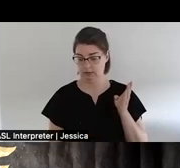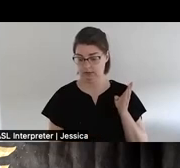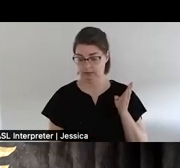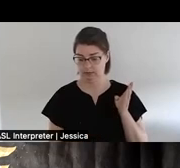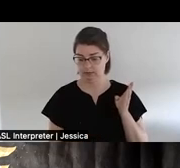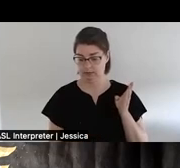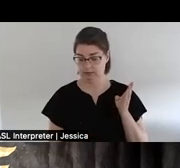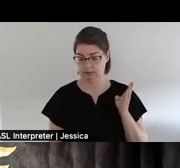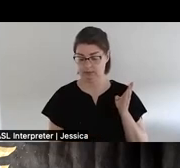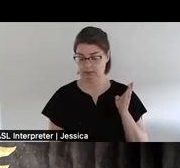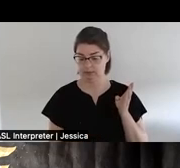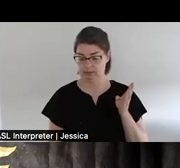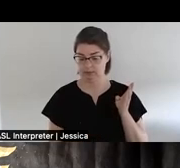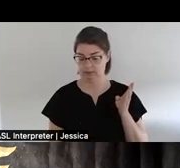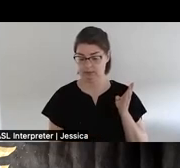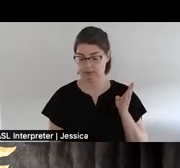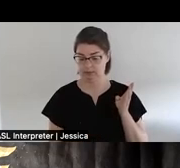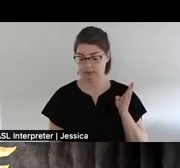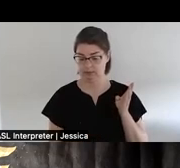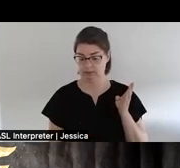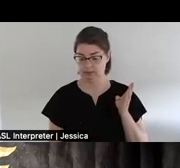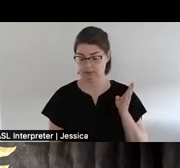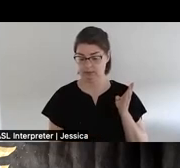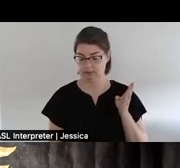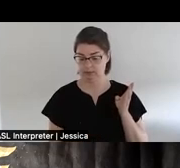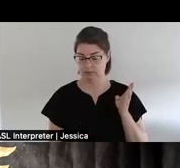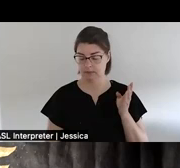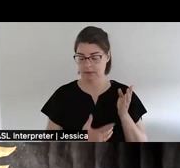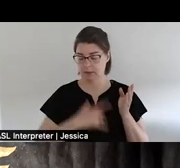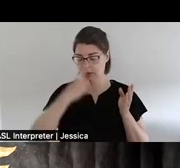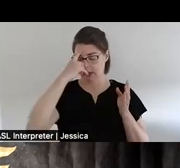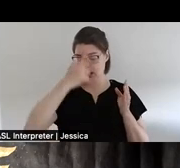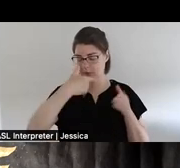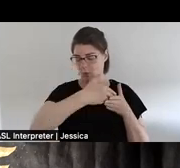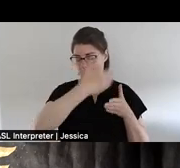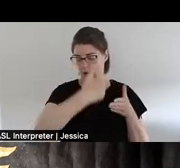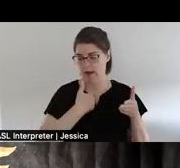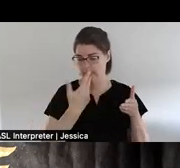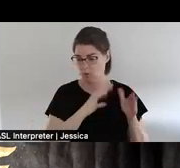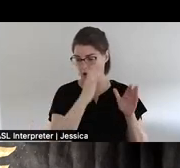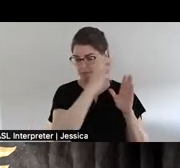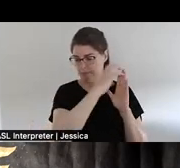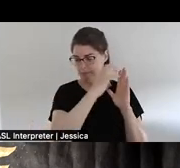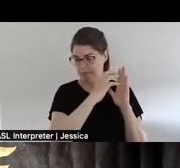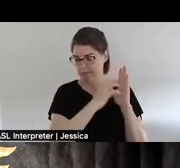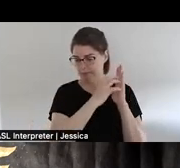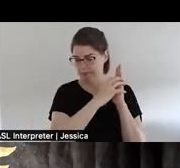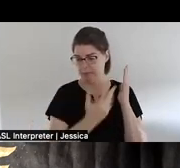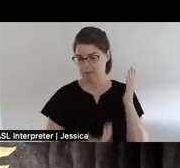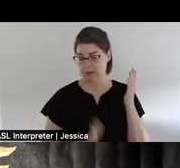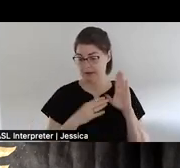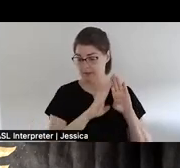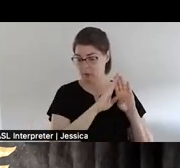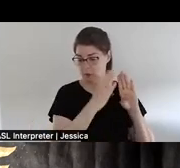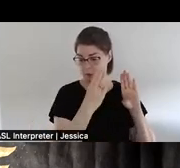Maybe some of the things that are against her are on that wall. Perhaps there's a door that